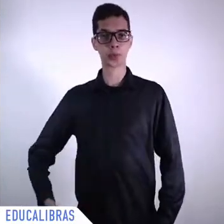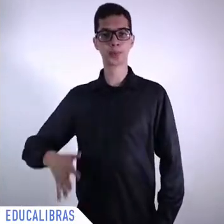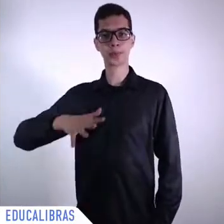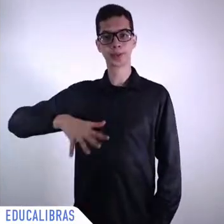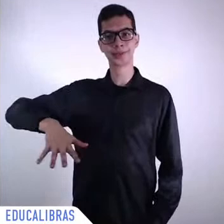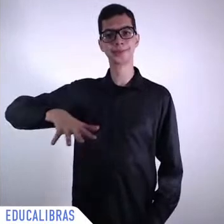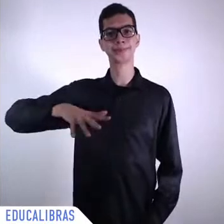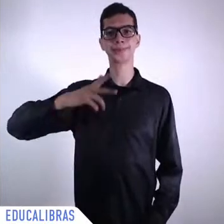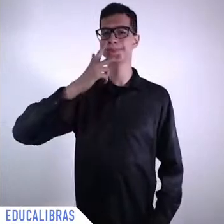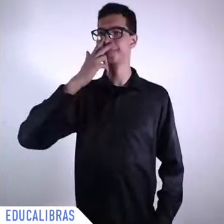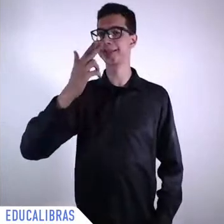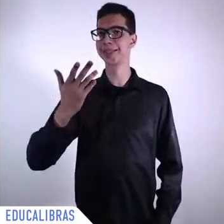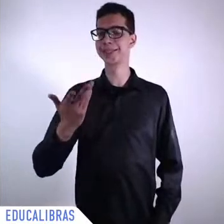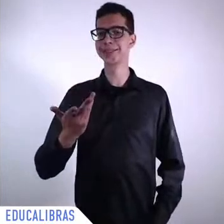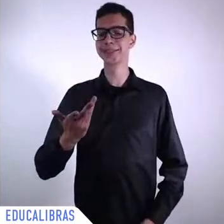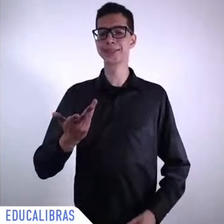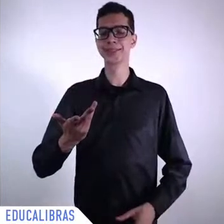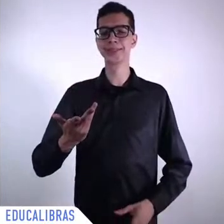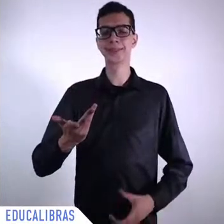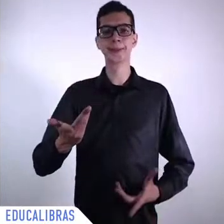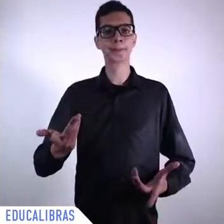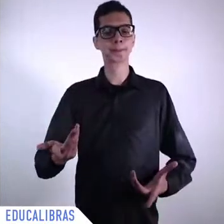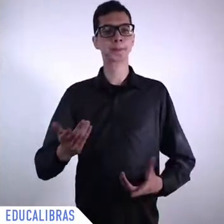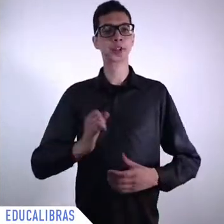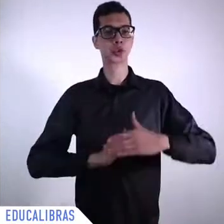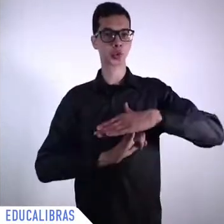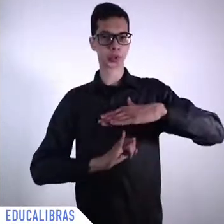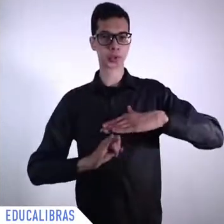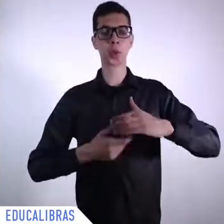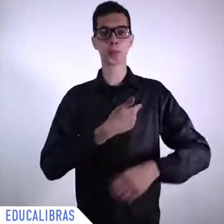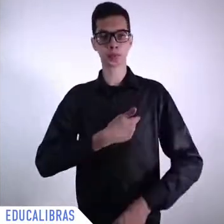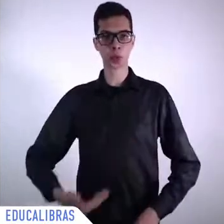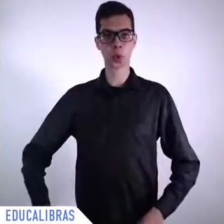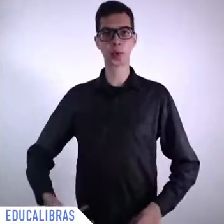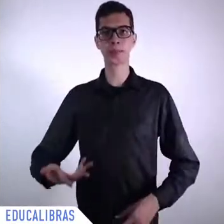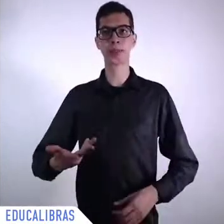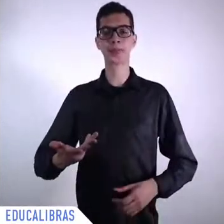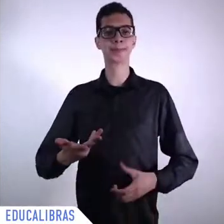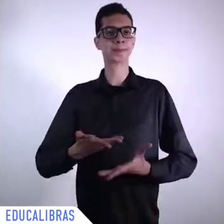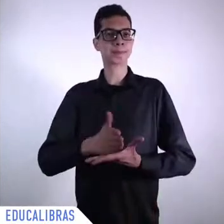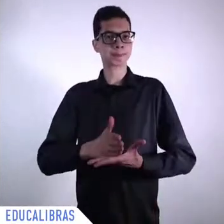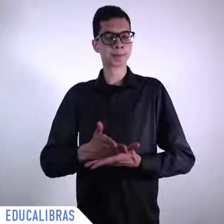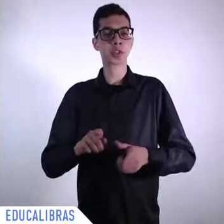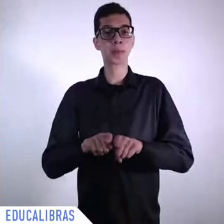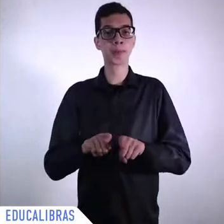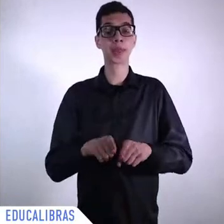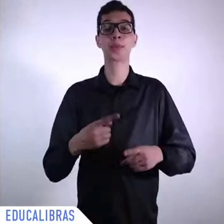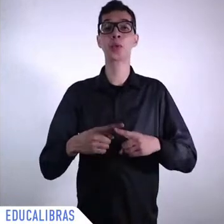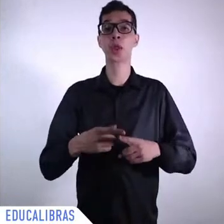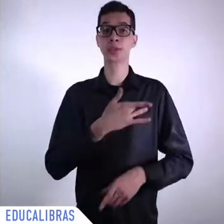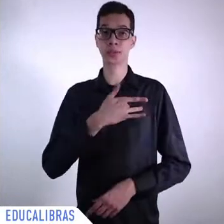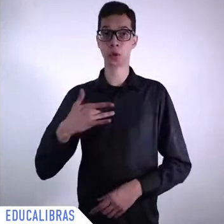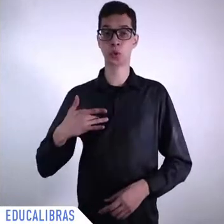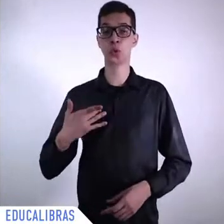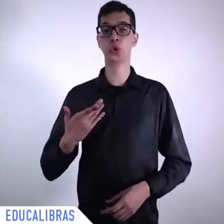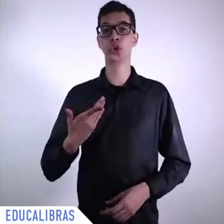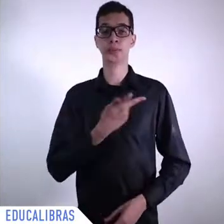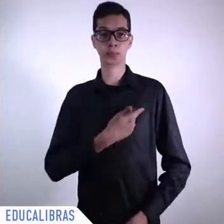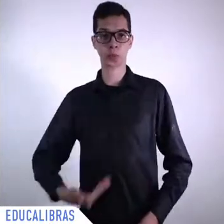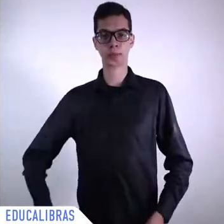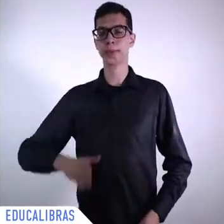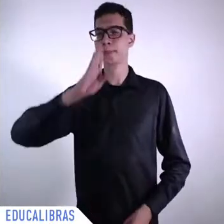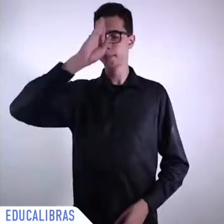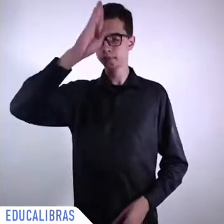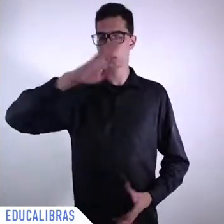fundamental, environment and climate change is fundamental, education is absolutely fundamental, and culture as well.